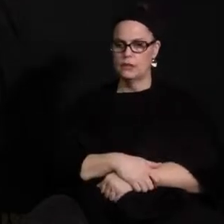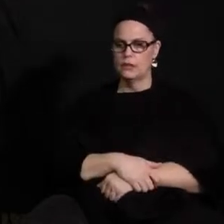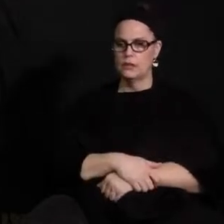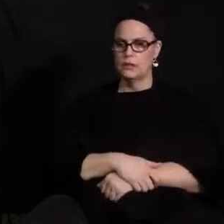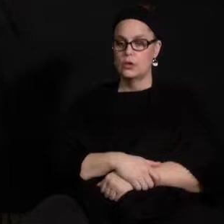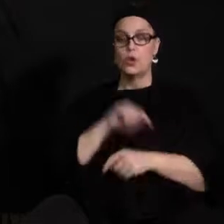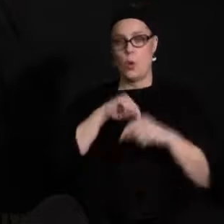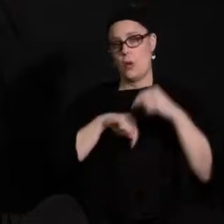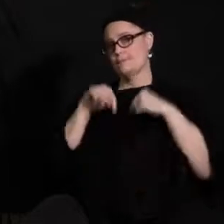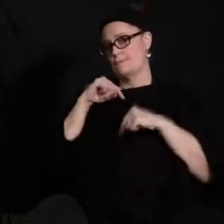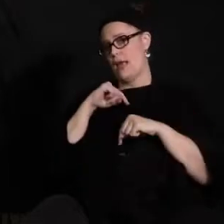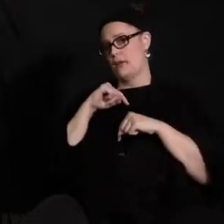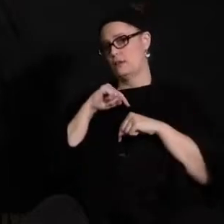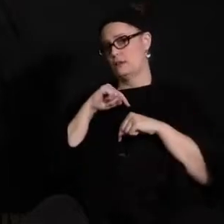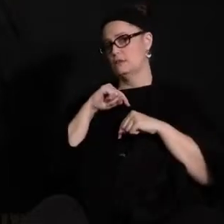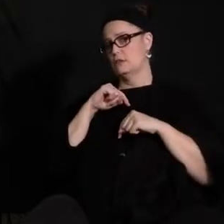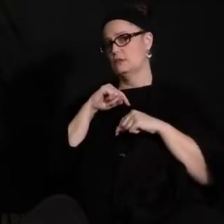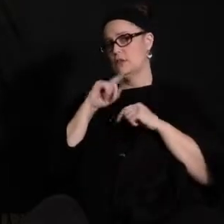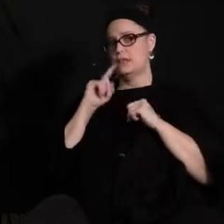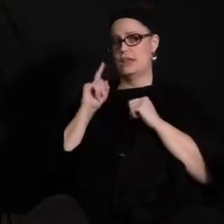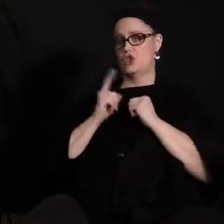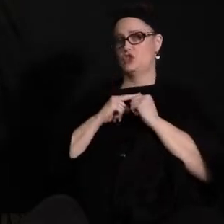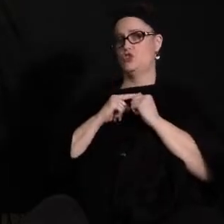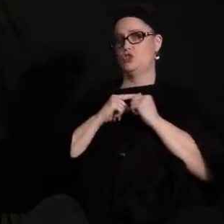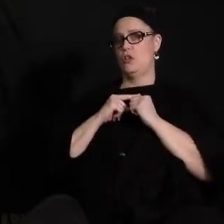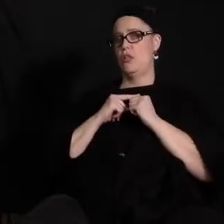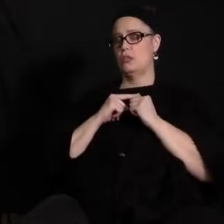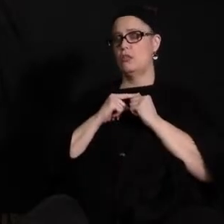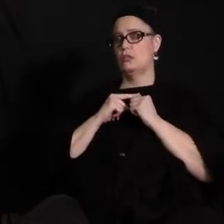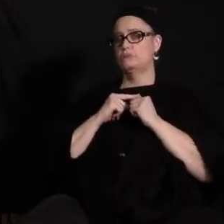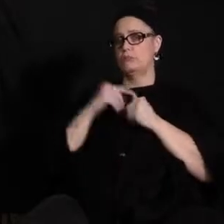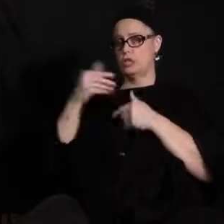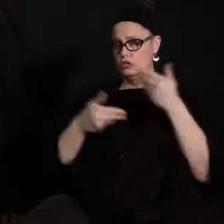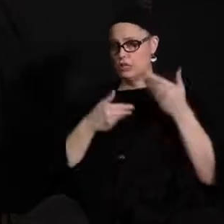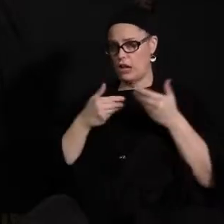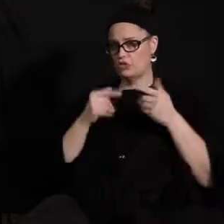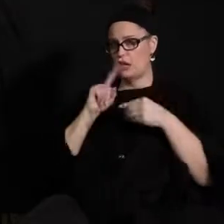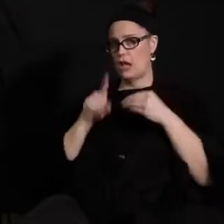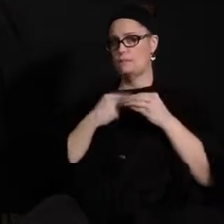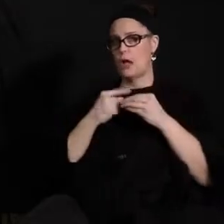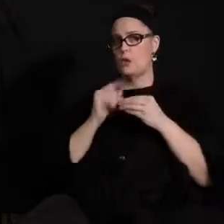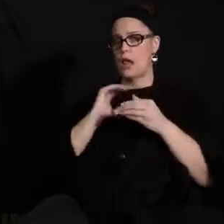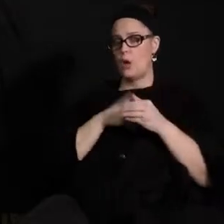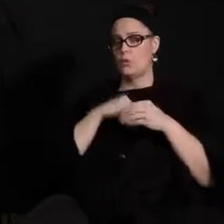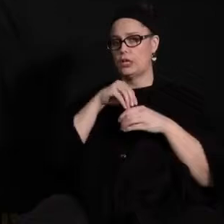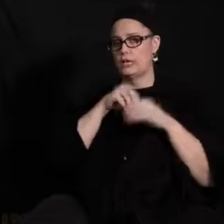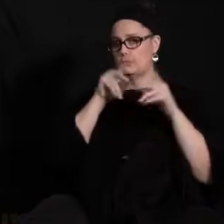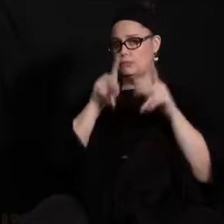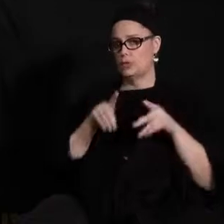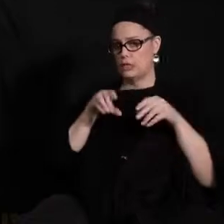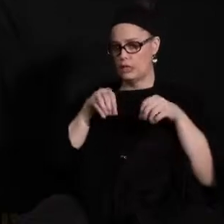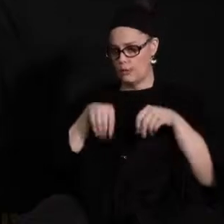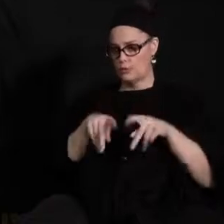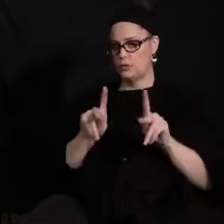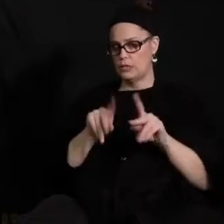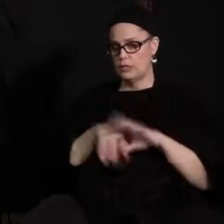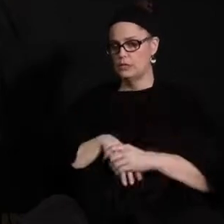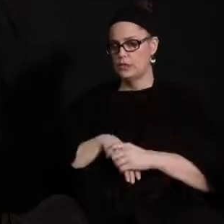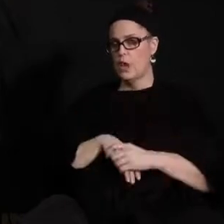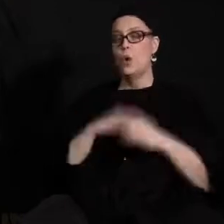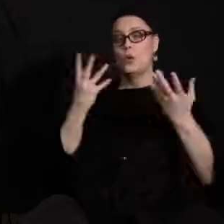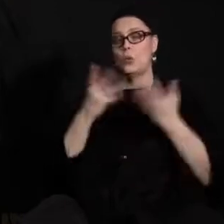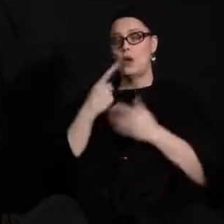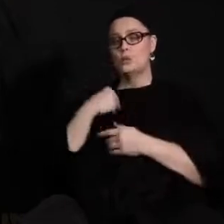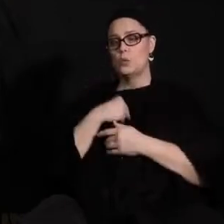back to the initial uh overview and introduction i provided regarding our in-person opportunities um what we know is that